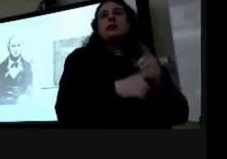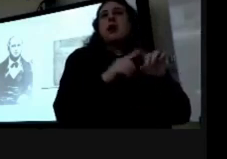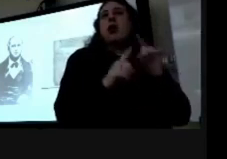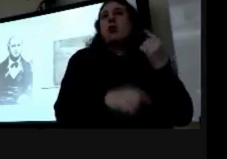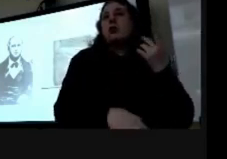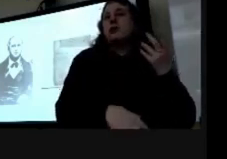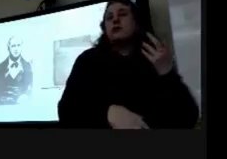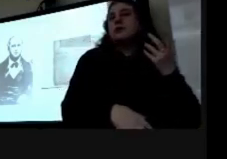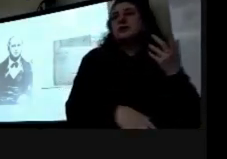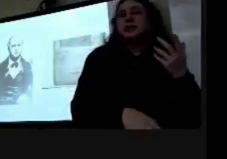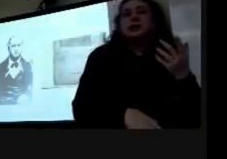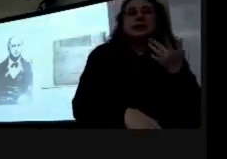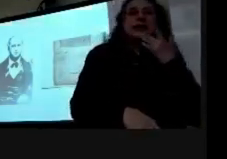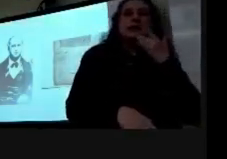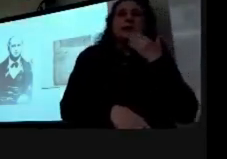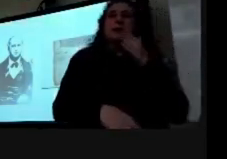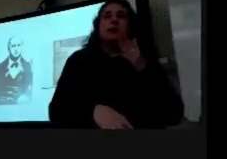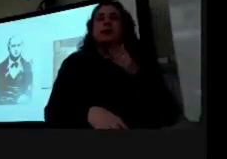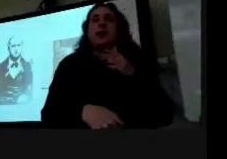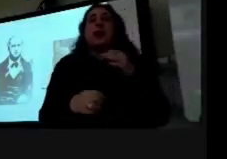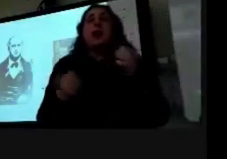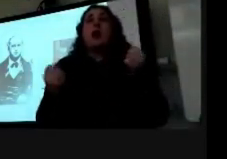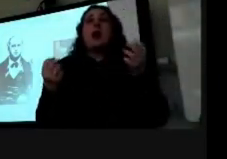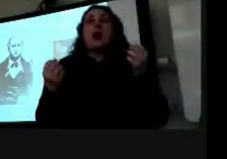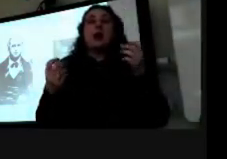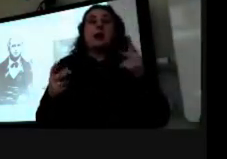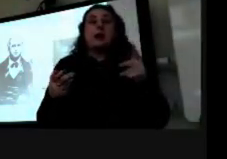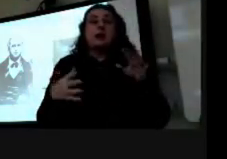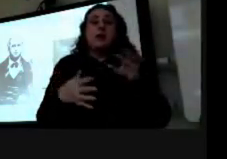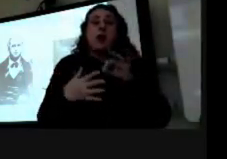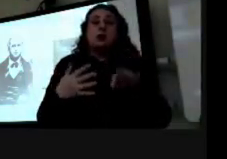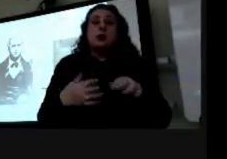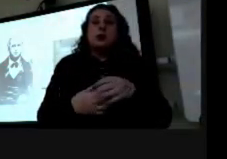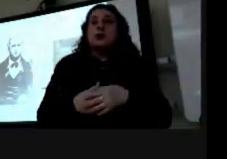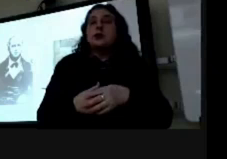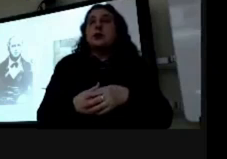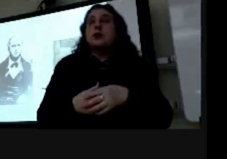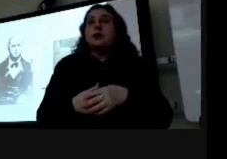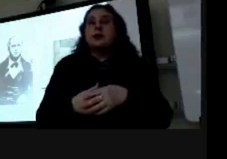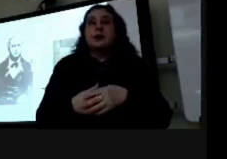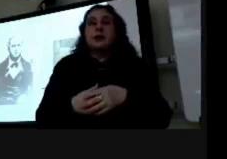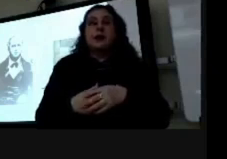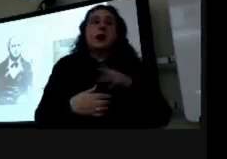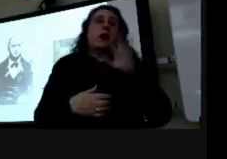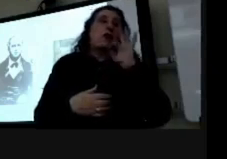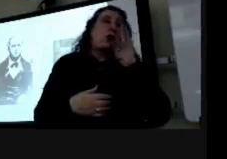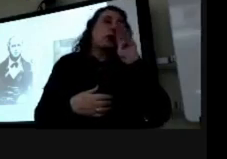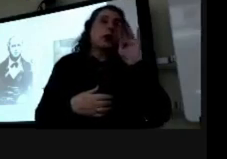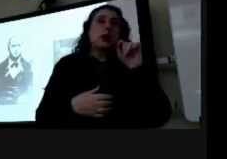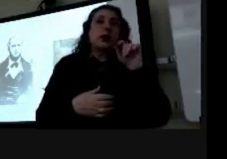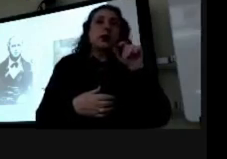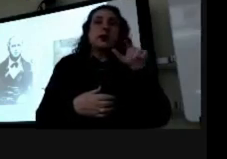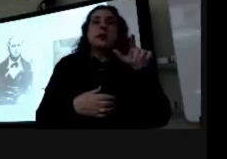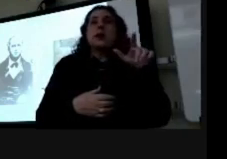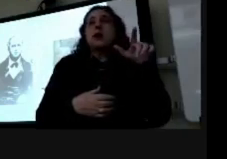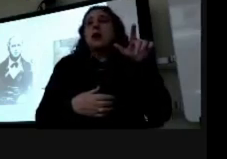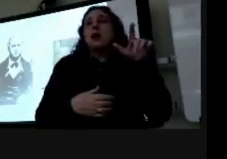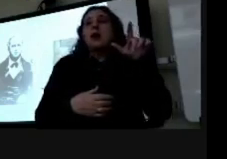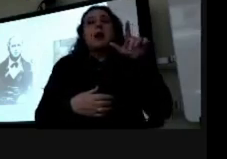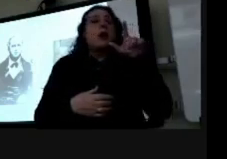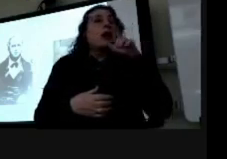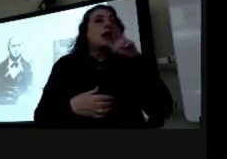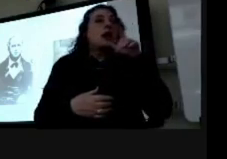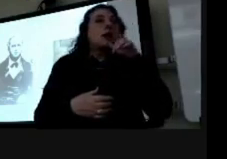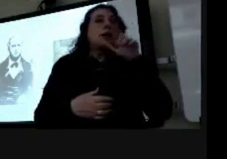um and they had lots of uh options the formulary lists lemon sassafiro vanilla